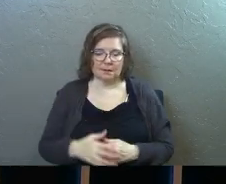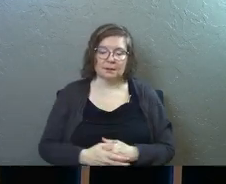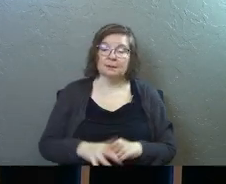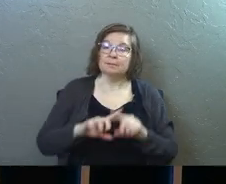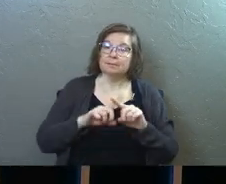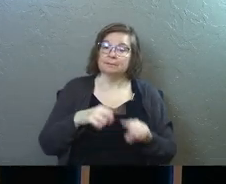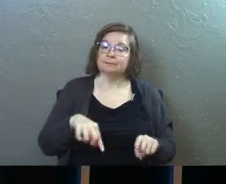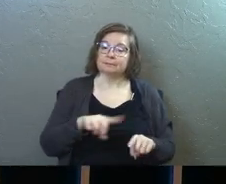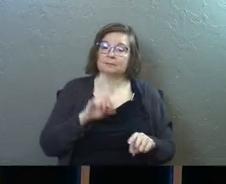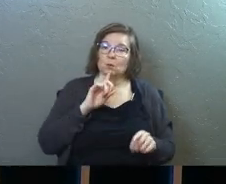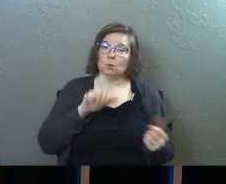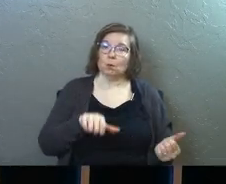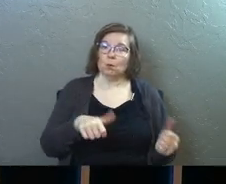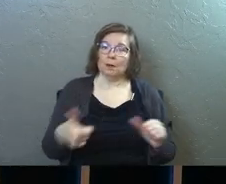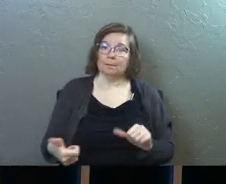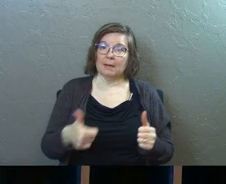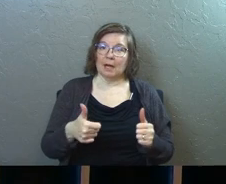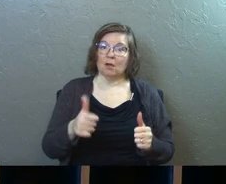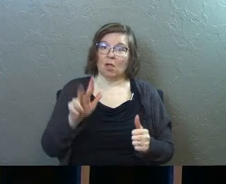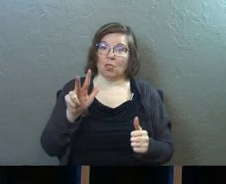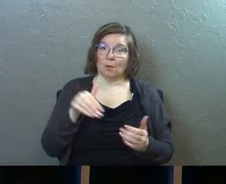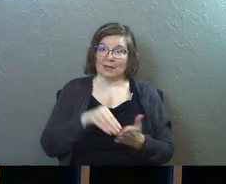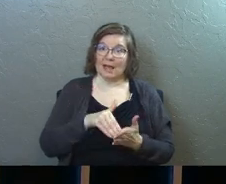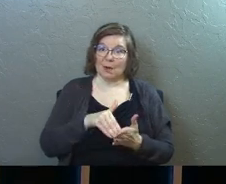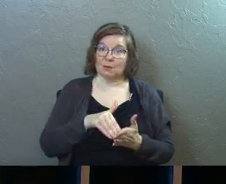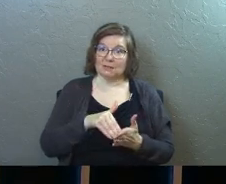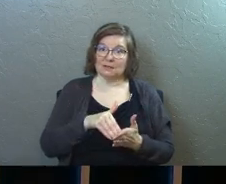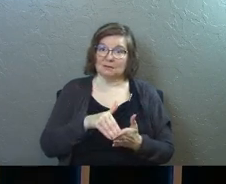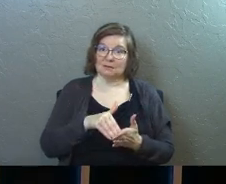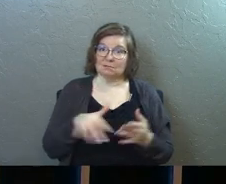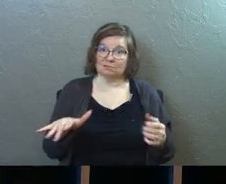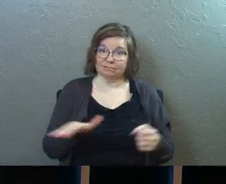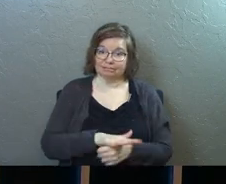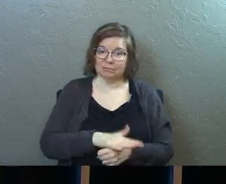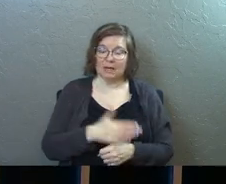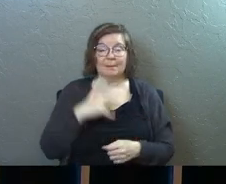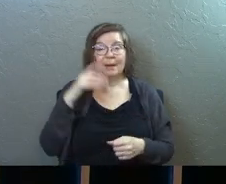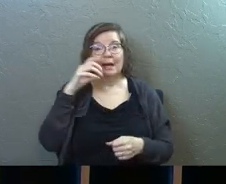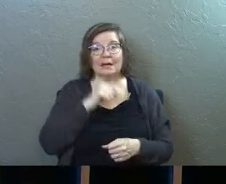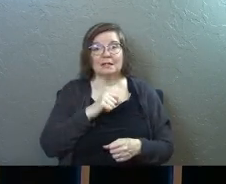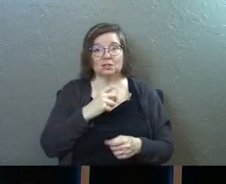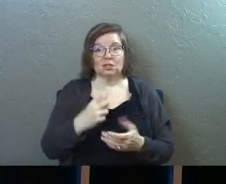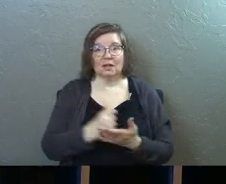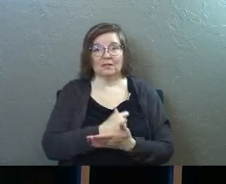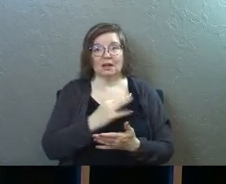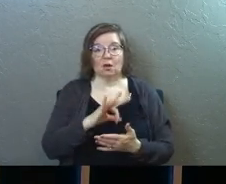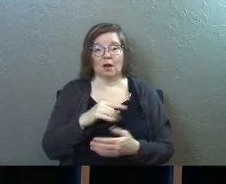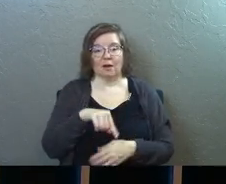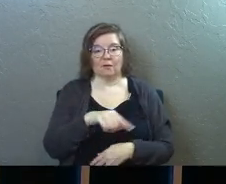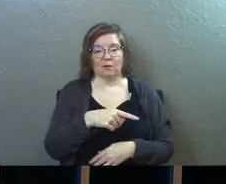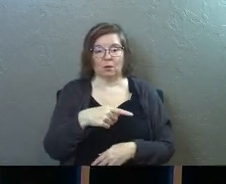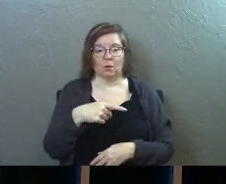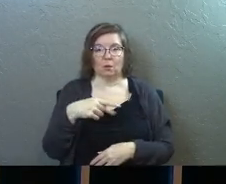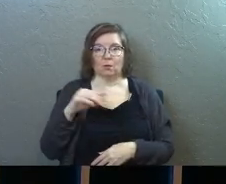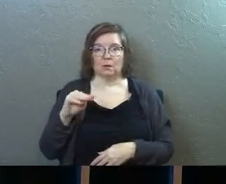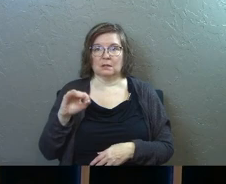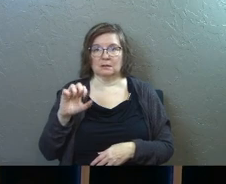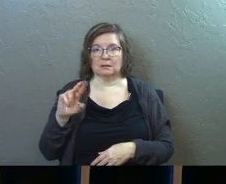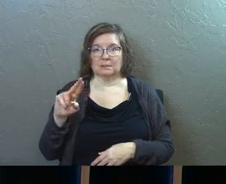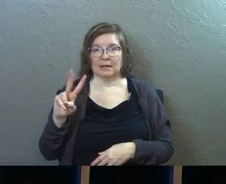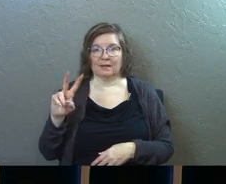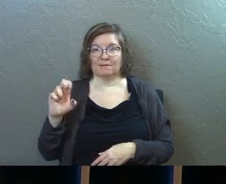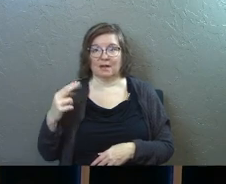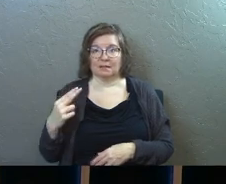But they were baptized, all 3,000 of them. My guess is they took advantage of those mikvahs.